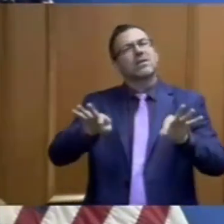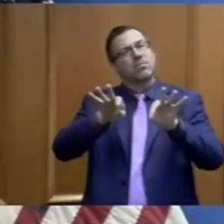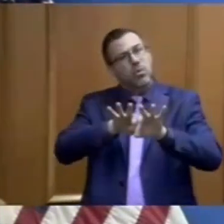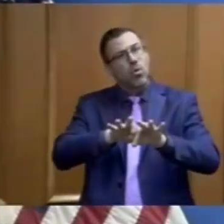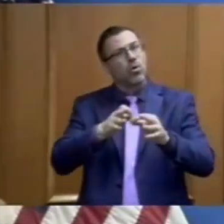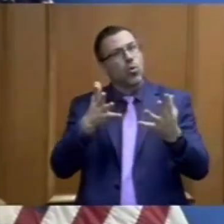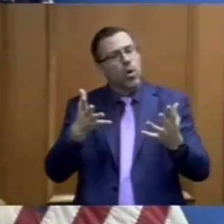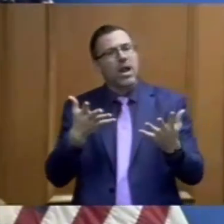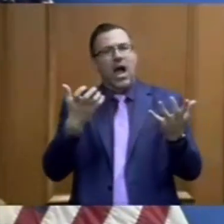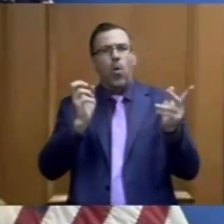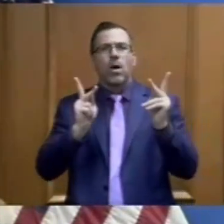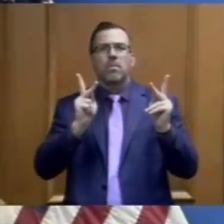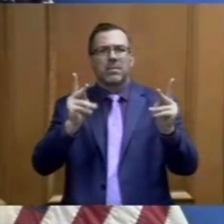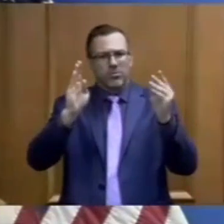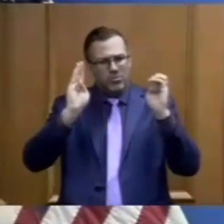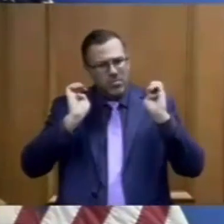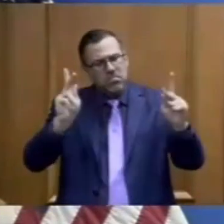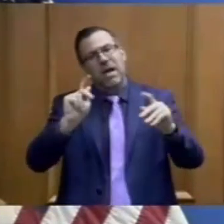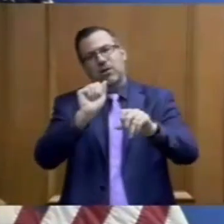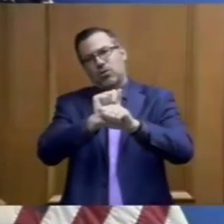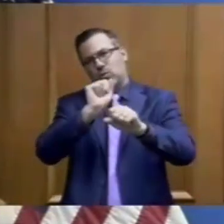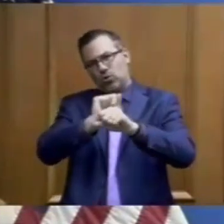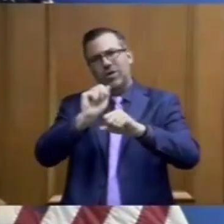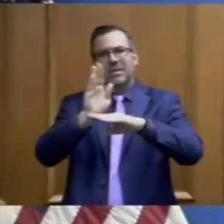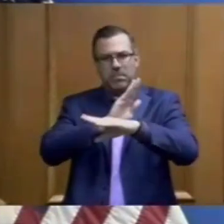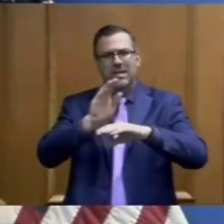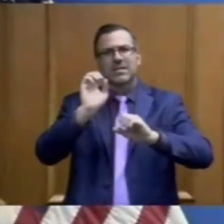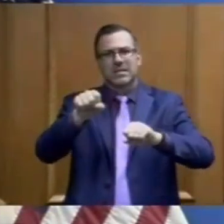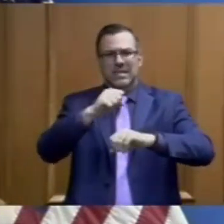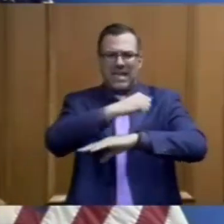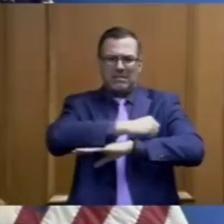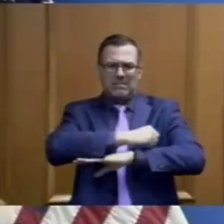and businesses can begin to reopen. The economic